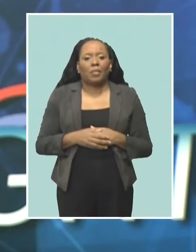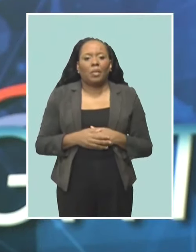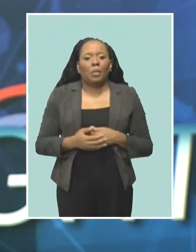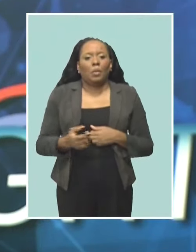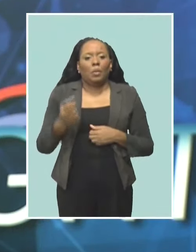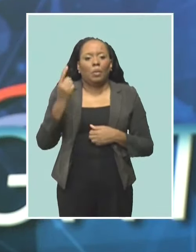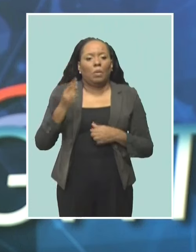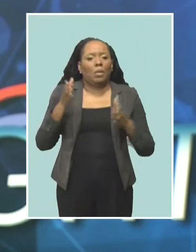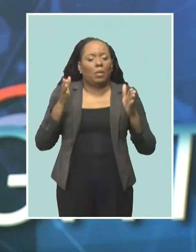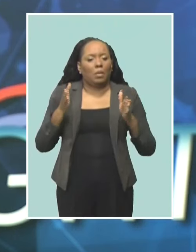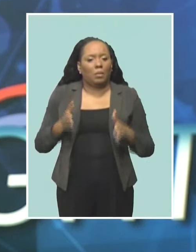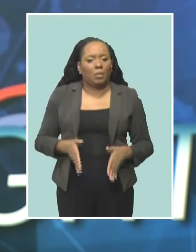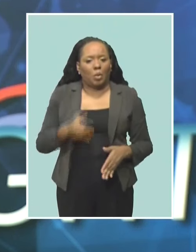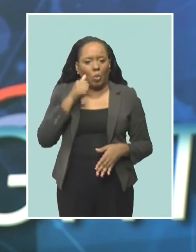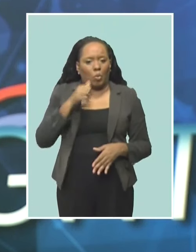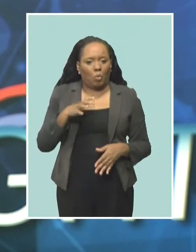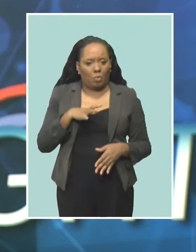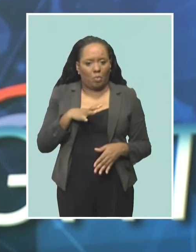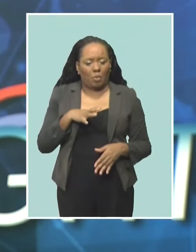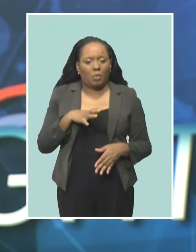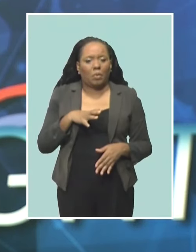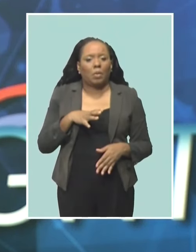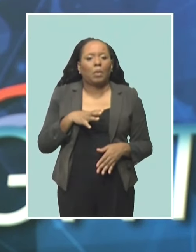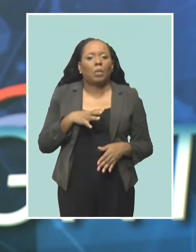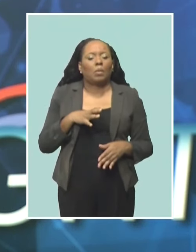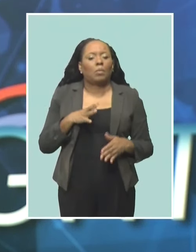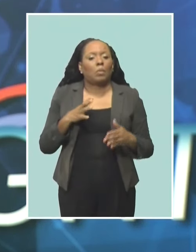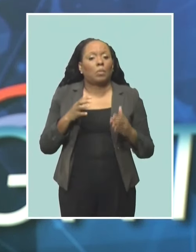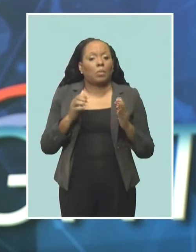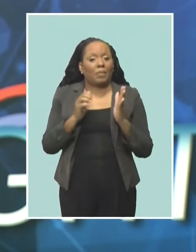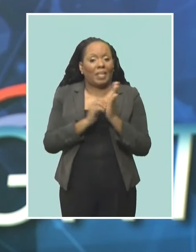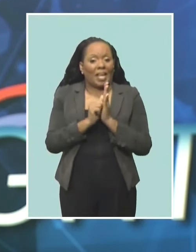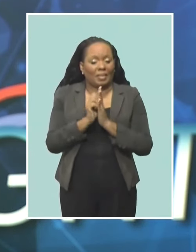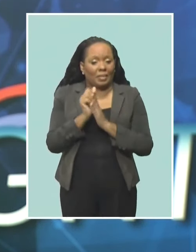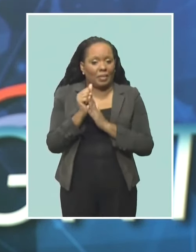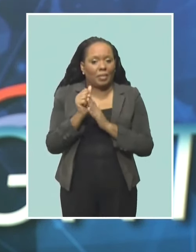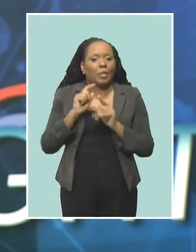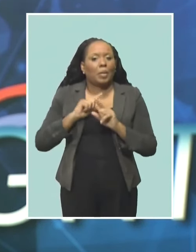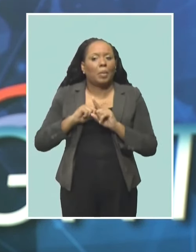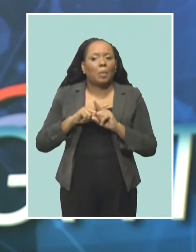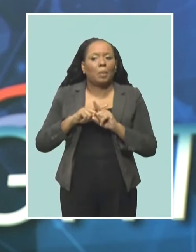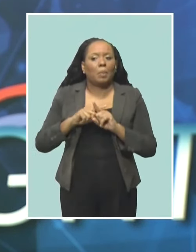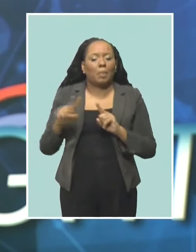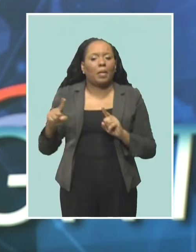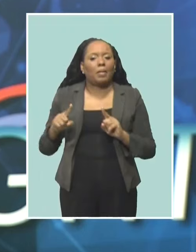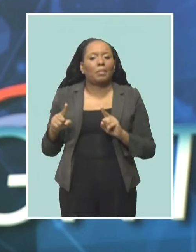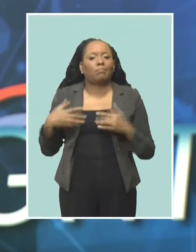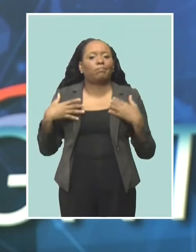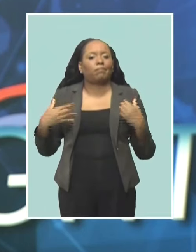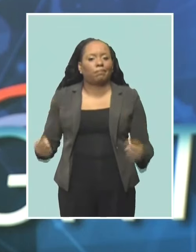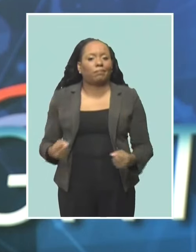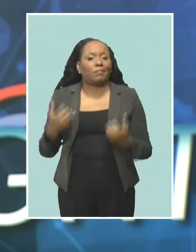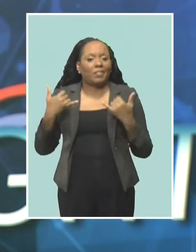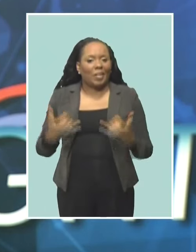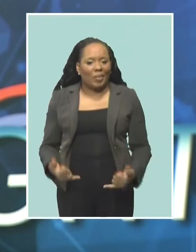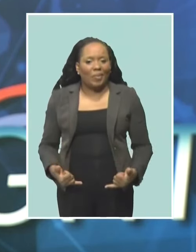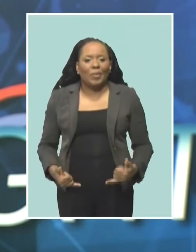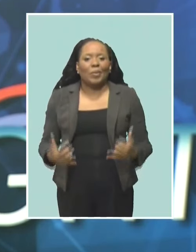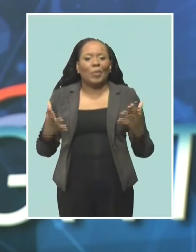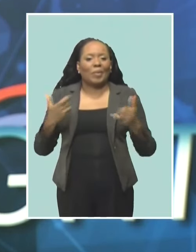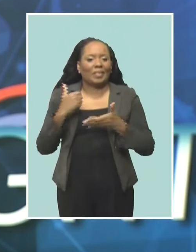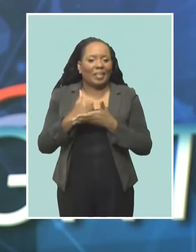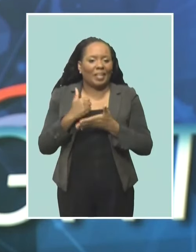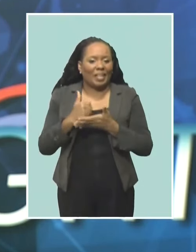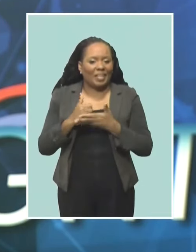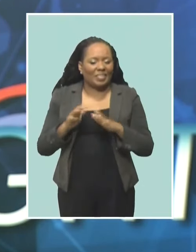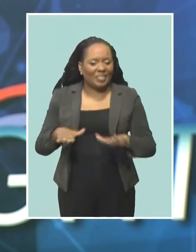Shalana David is working on a project to help children experiencing what she went through. Working with the Barbados Cancer Society, she